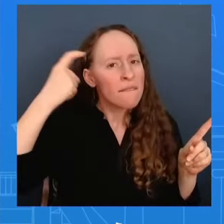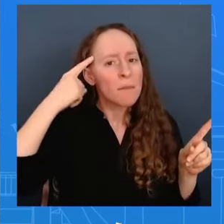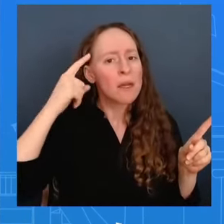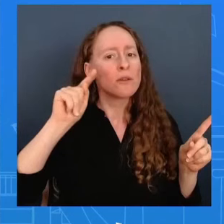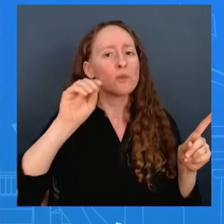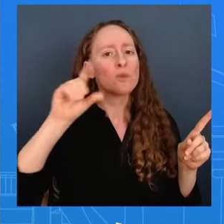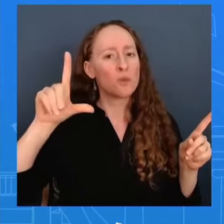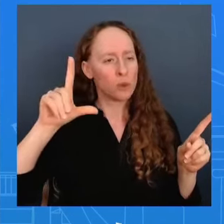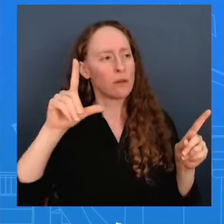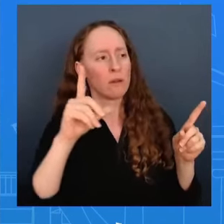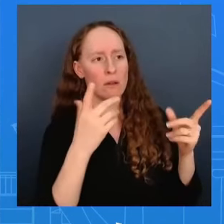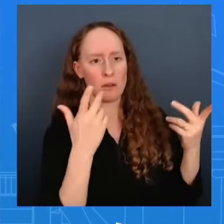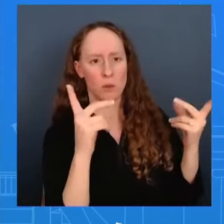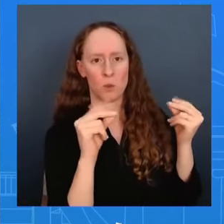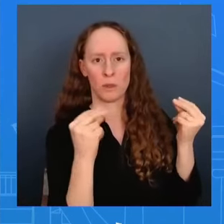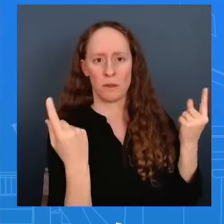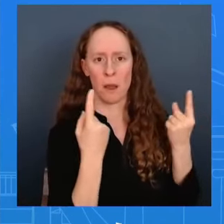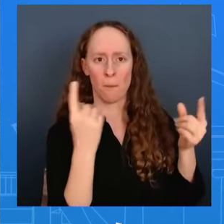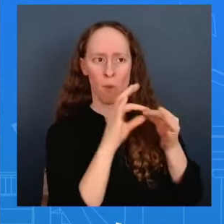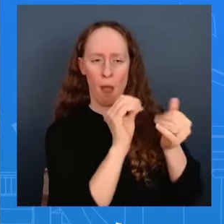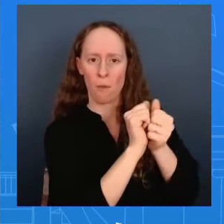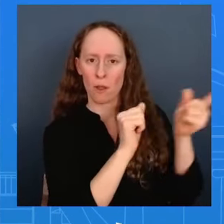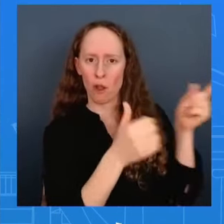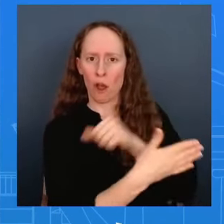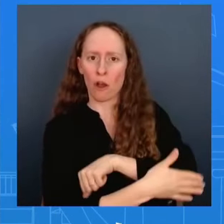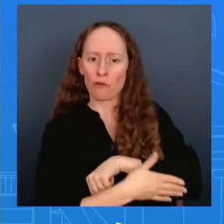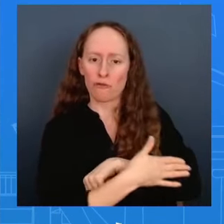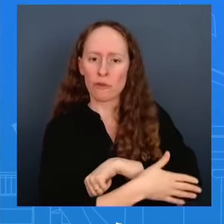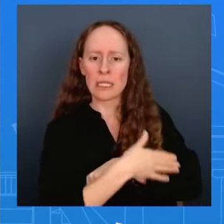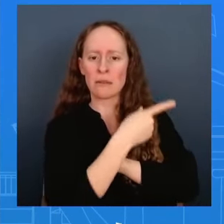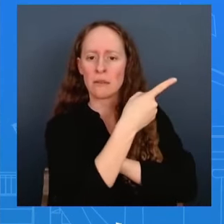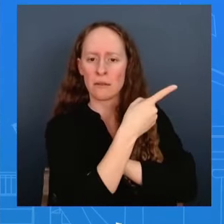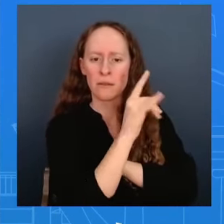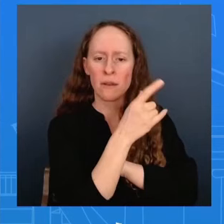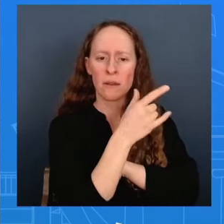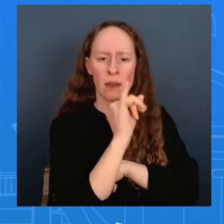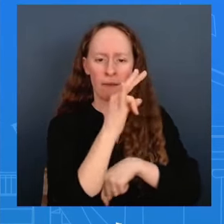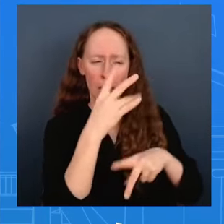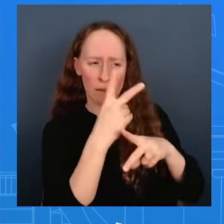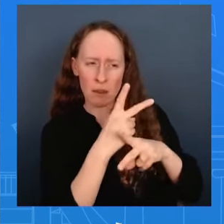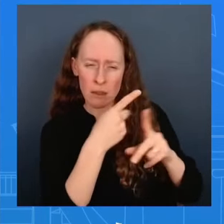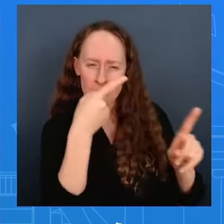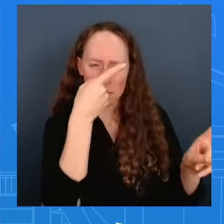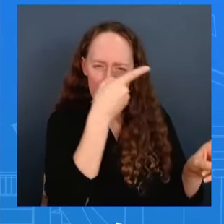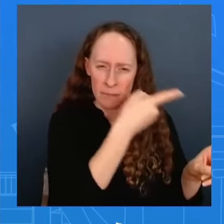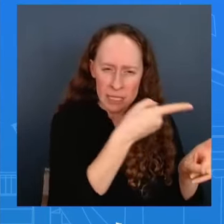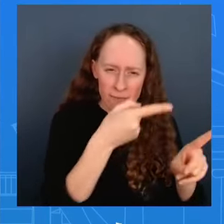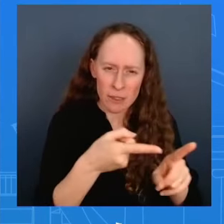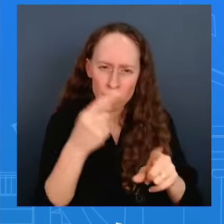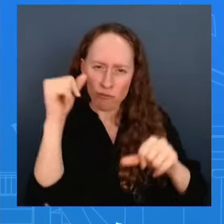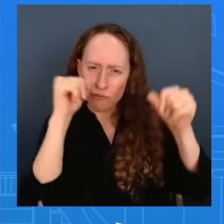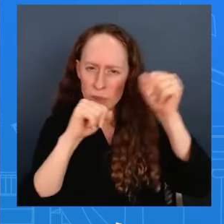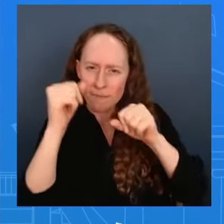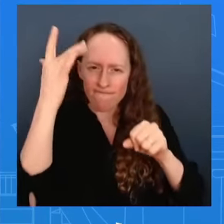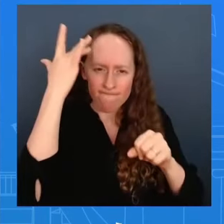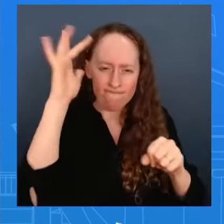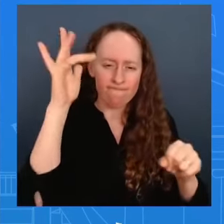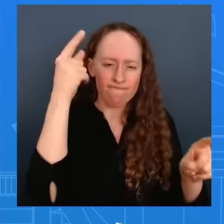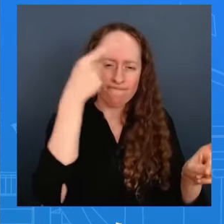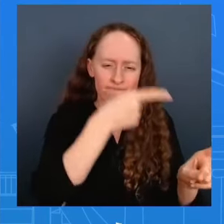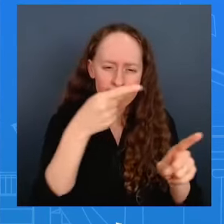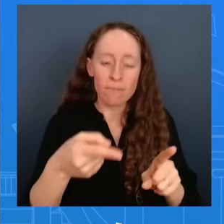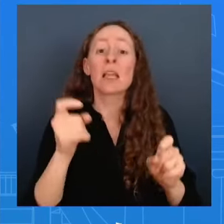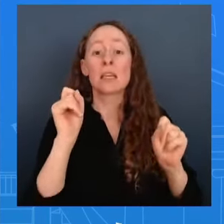when used strategically and smartly they can be powerful forces for